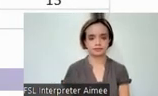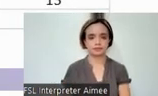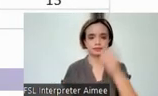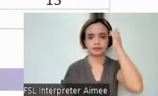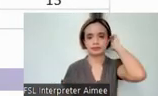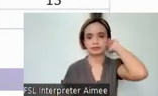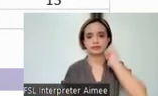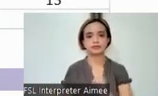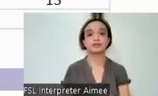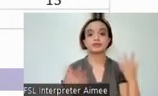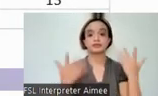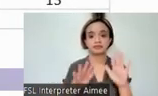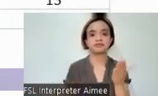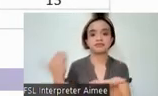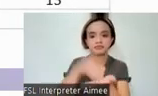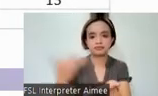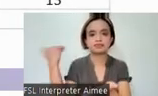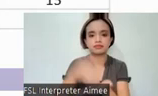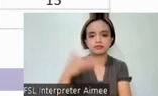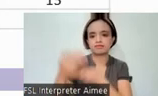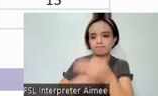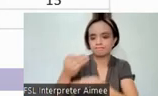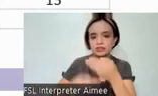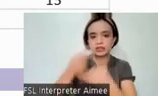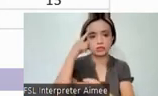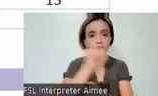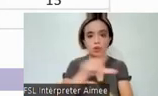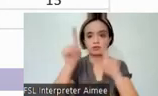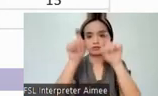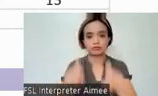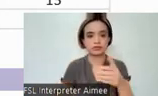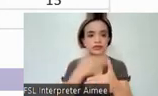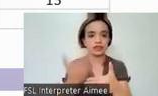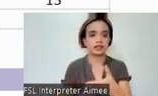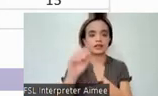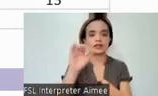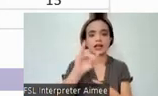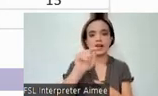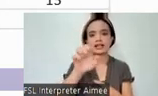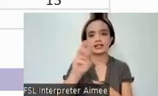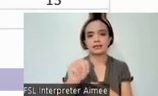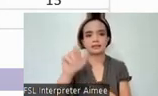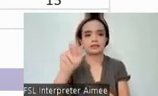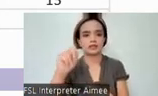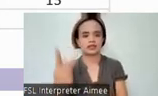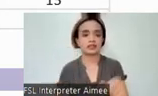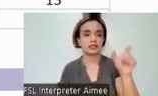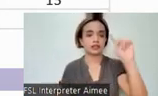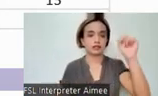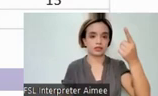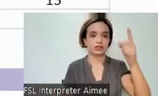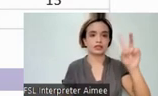After repeating this procedure for all the test items, we moved on to item ranking. Columns 1 and 2